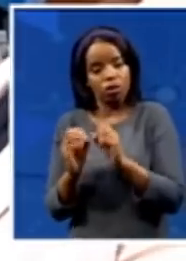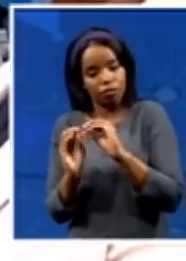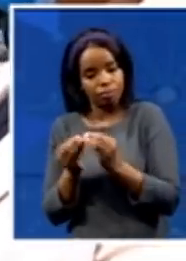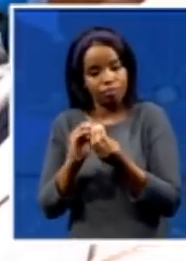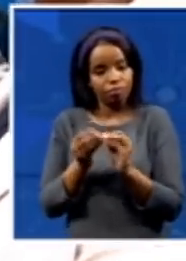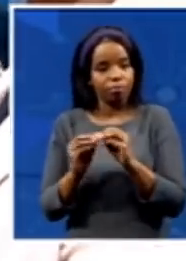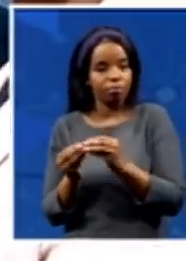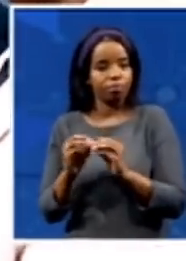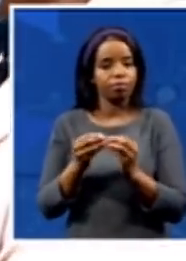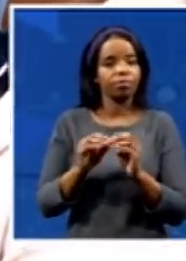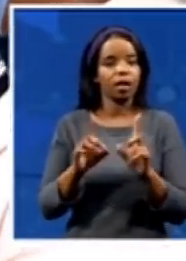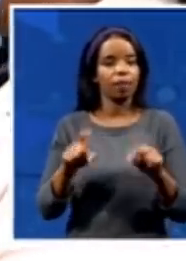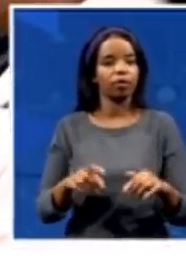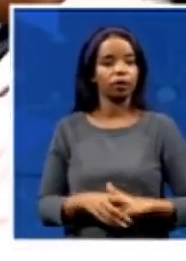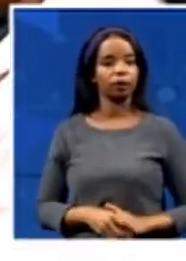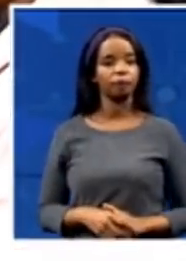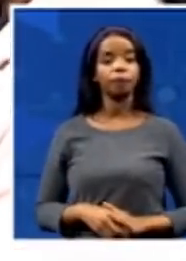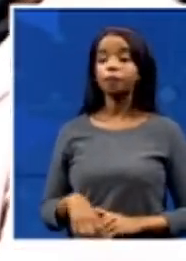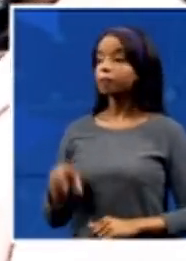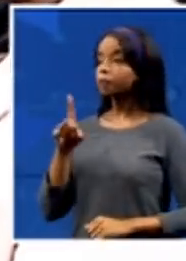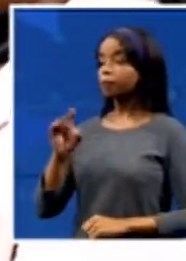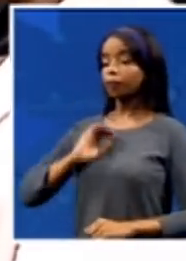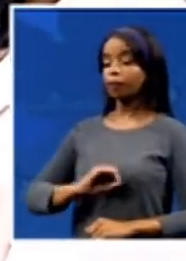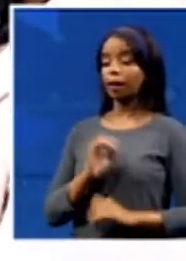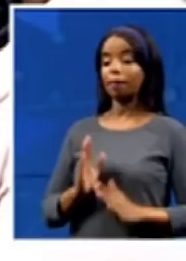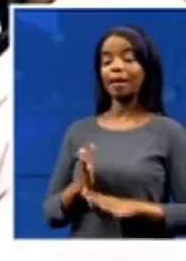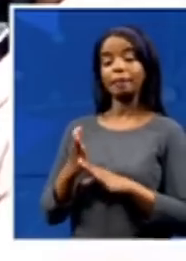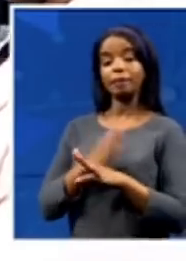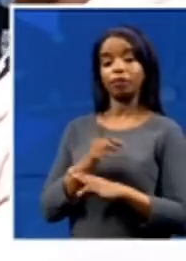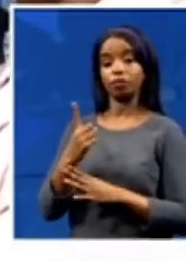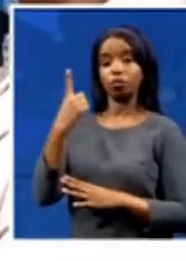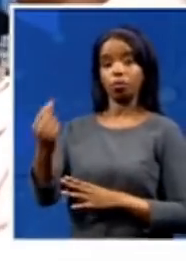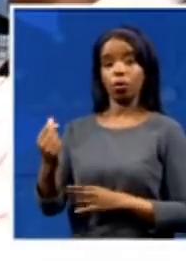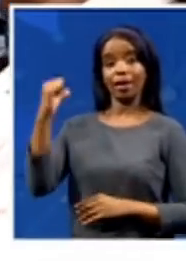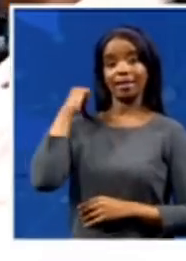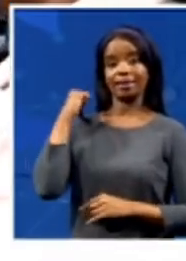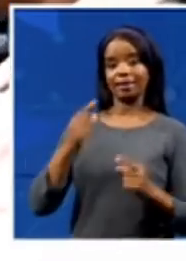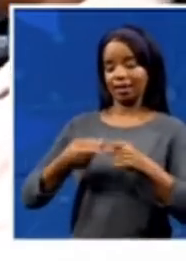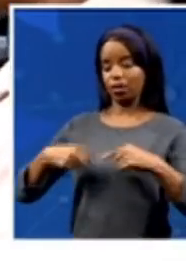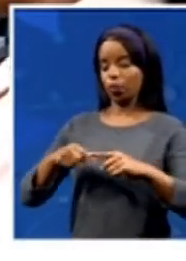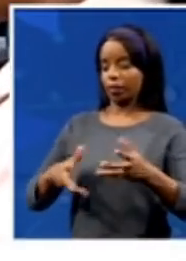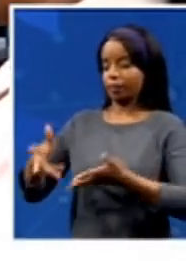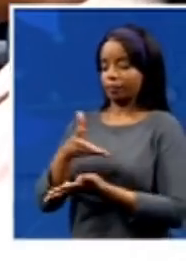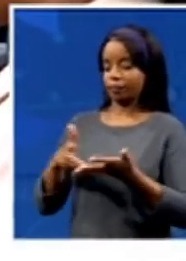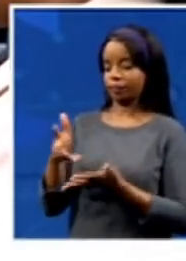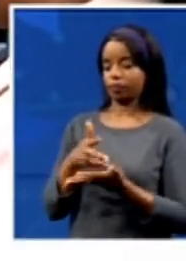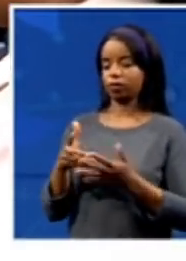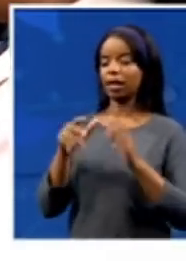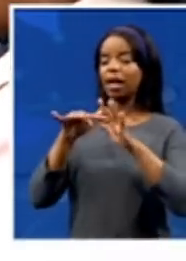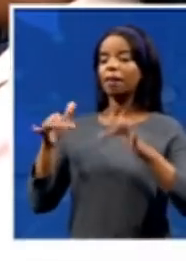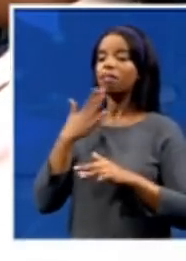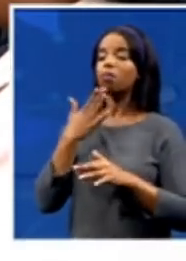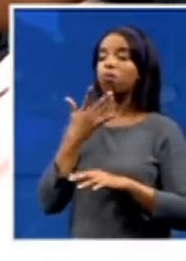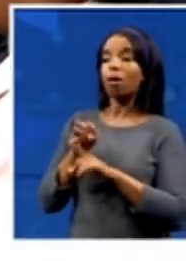to a businessman who has also been affected by this and just saying, and I want people to get a sense of what